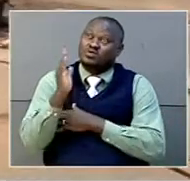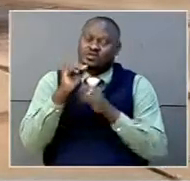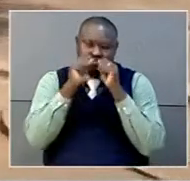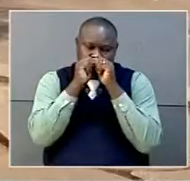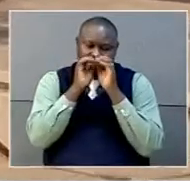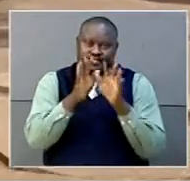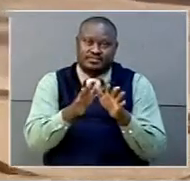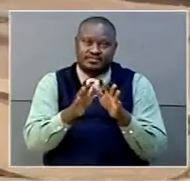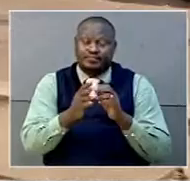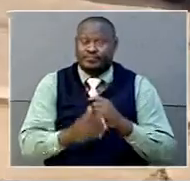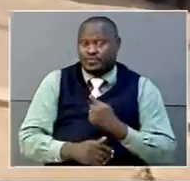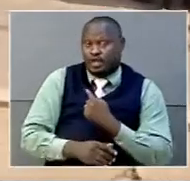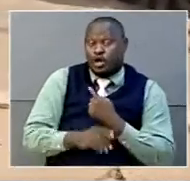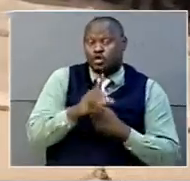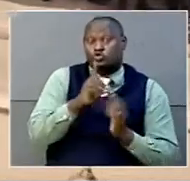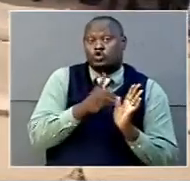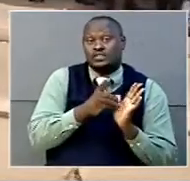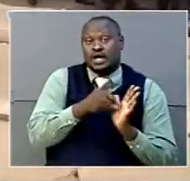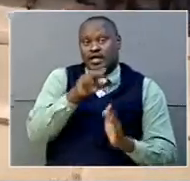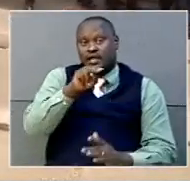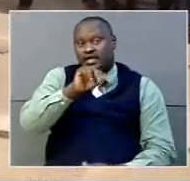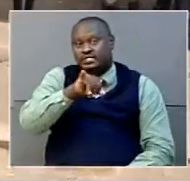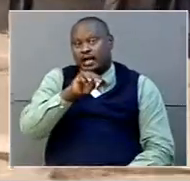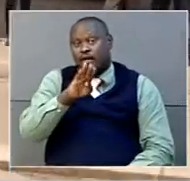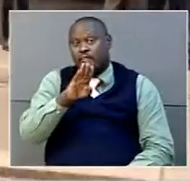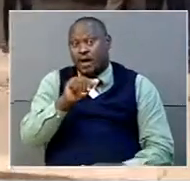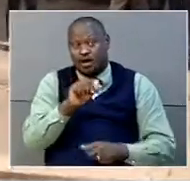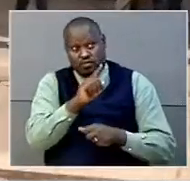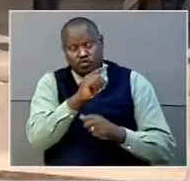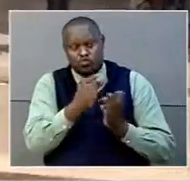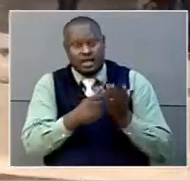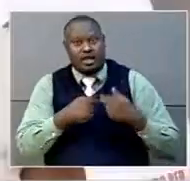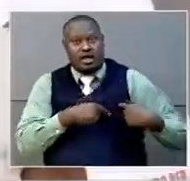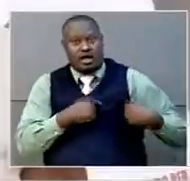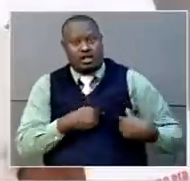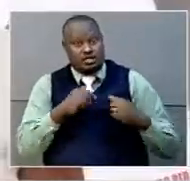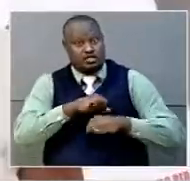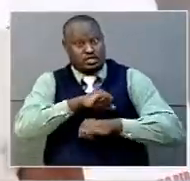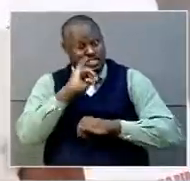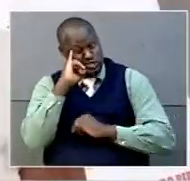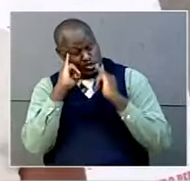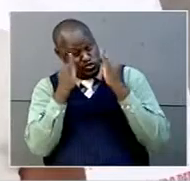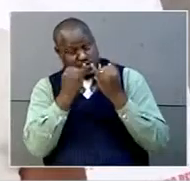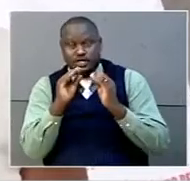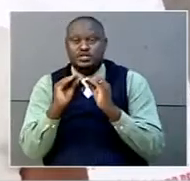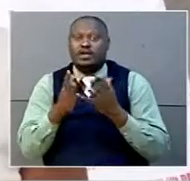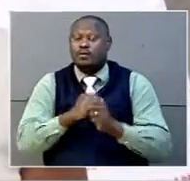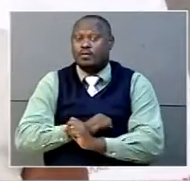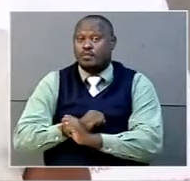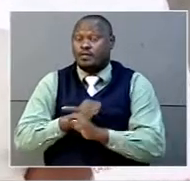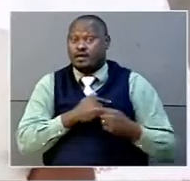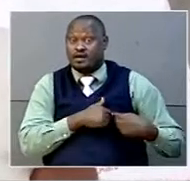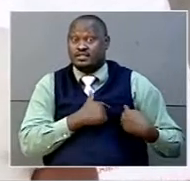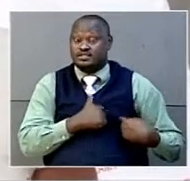Dr. Najiemba from Uganda Heart Institute advises on how to prevent heart diseases. We also call upon the public to look